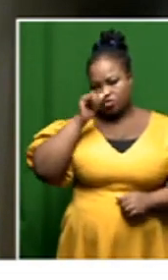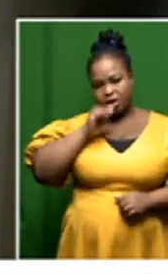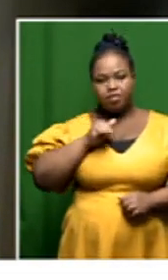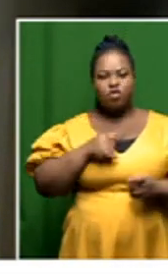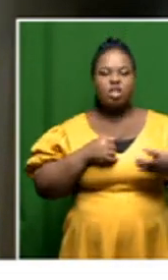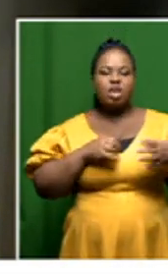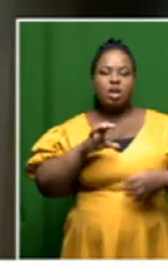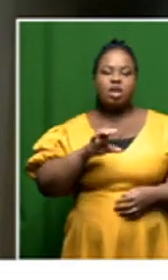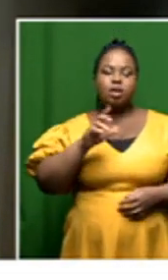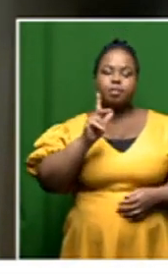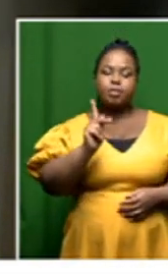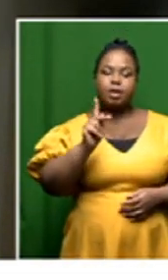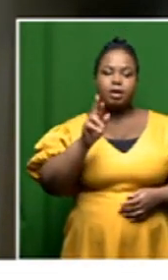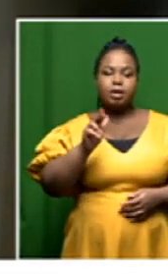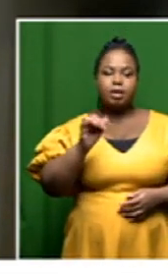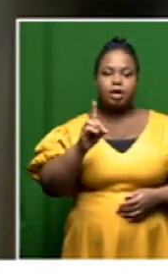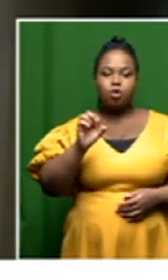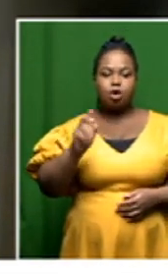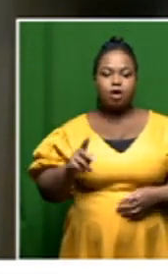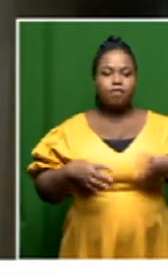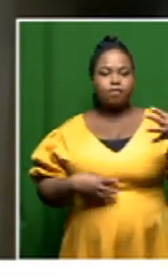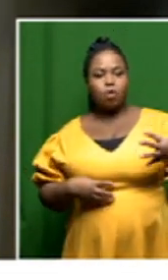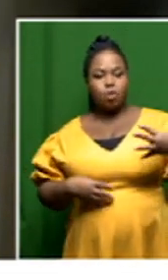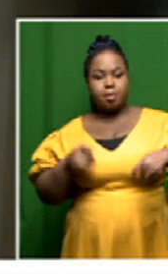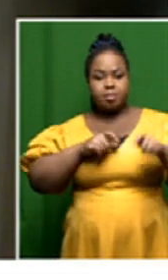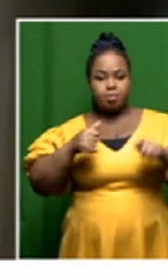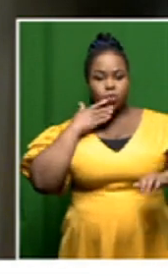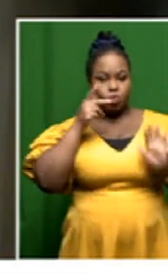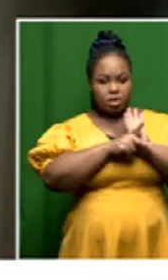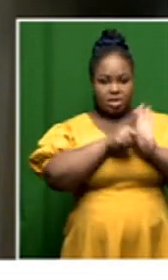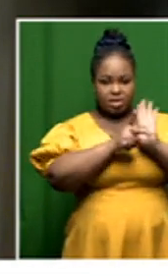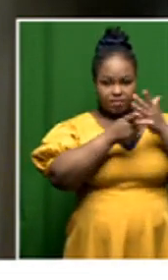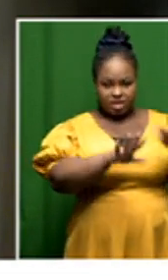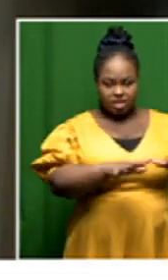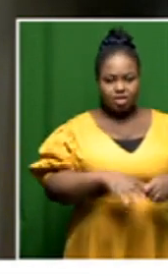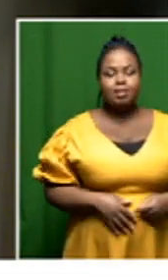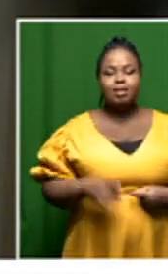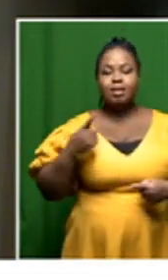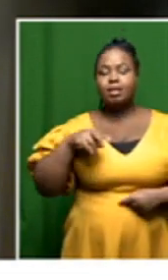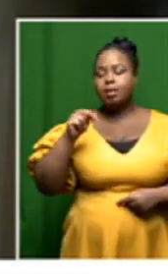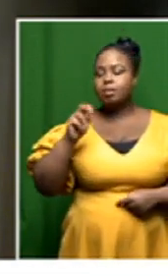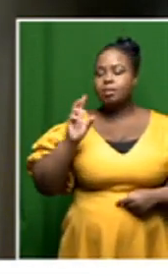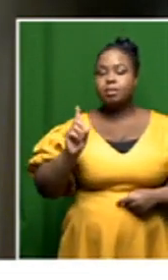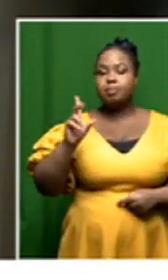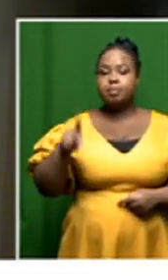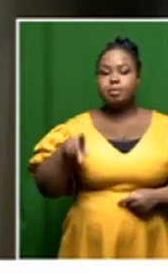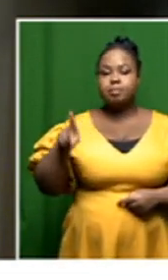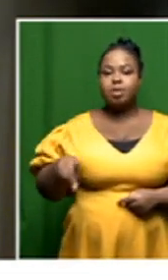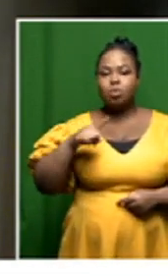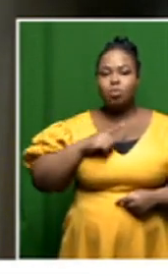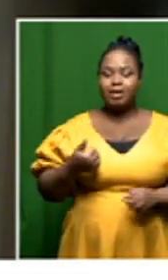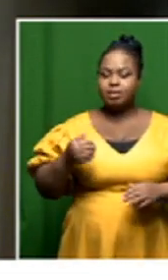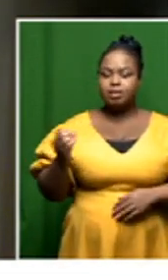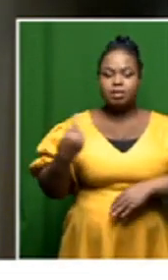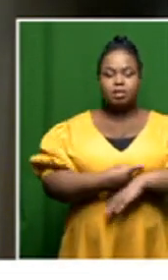murders and for the ndpp to give us a um a prosecutorial decision within 60 days after the